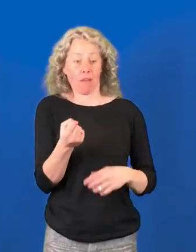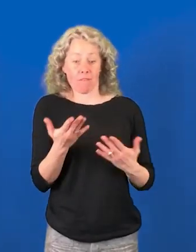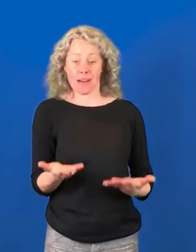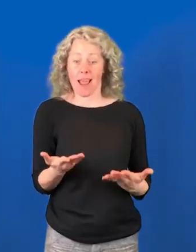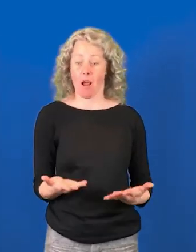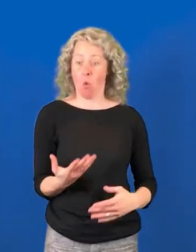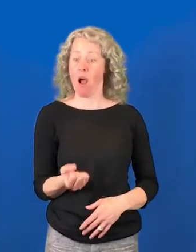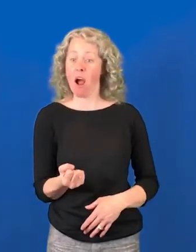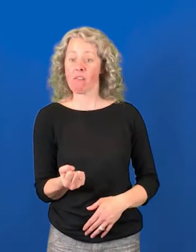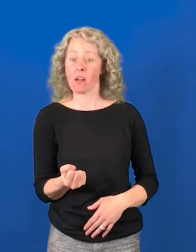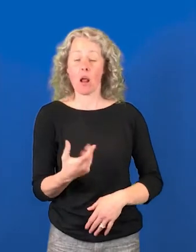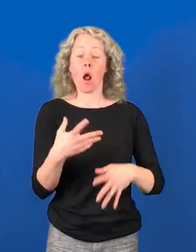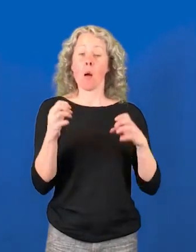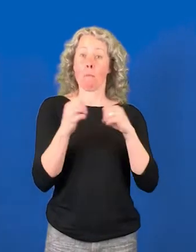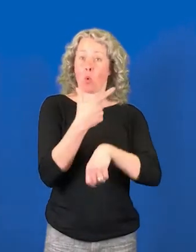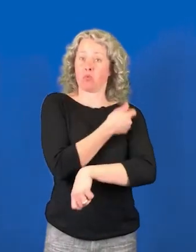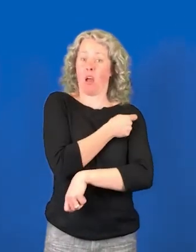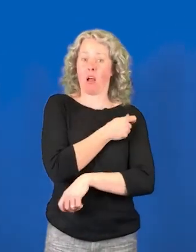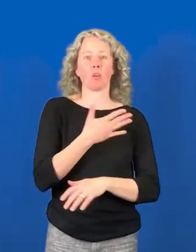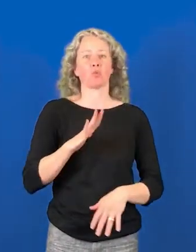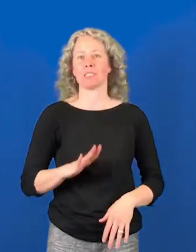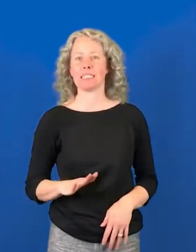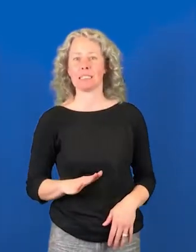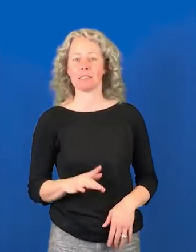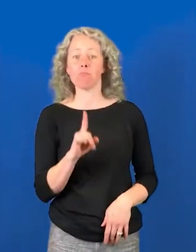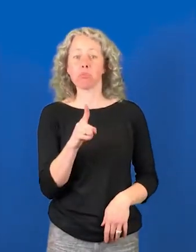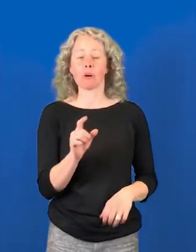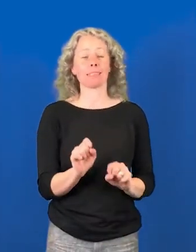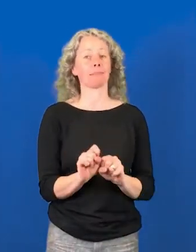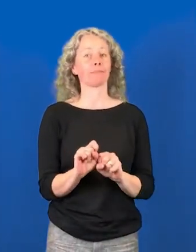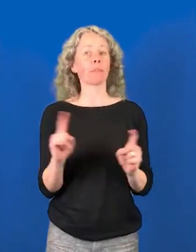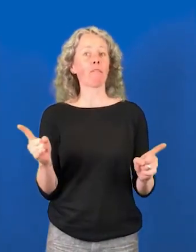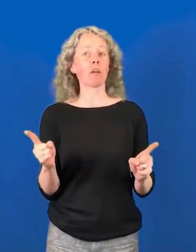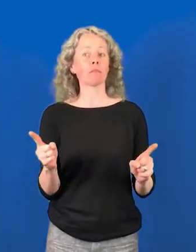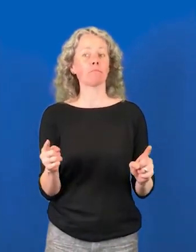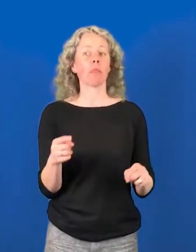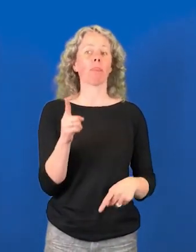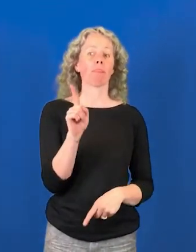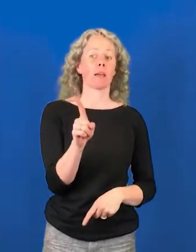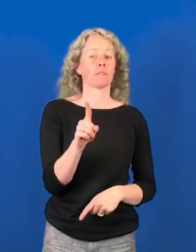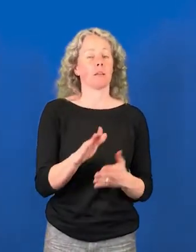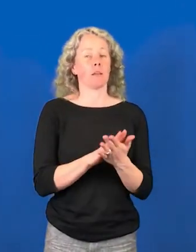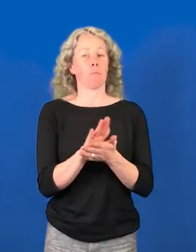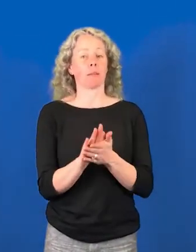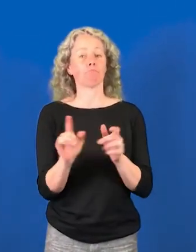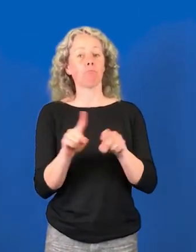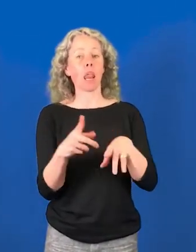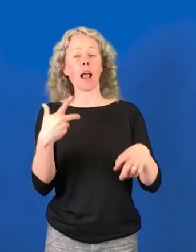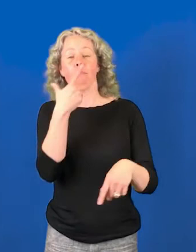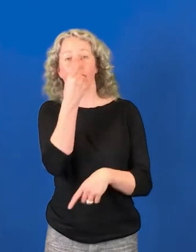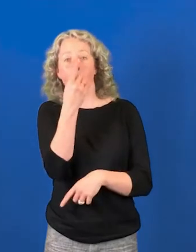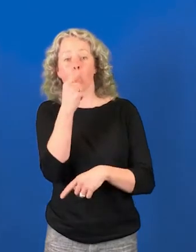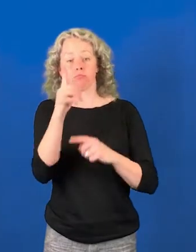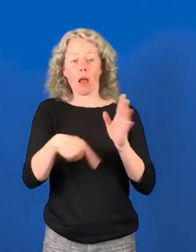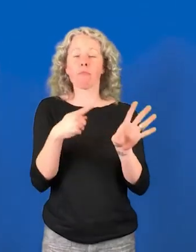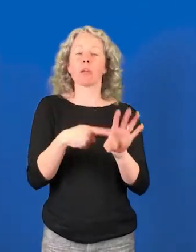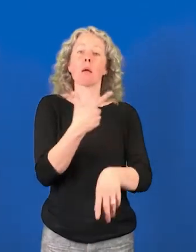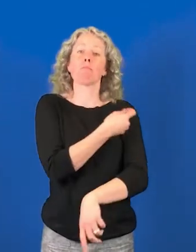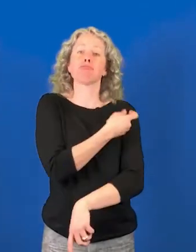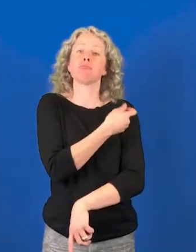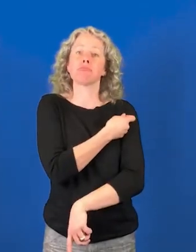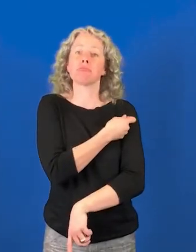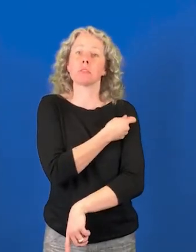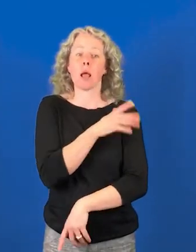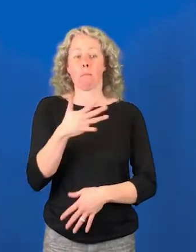then we don't need a booster but if it is dissimilar then just like flu annual boosters we may need annual